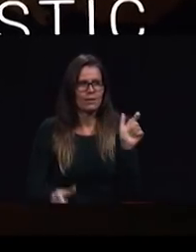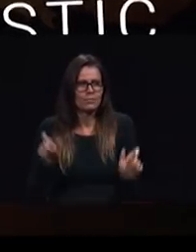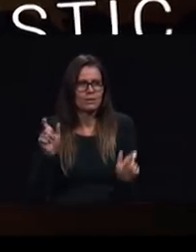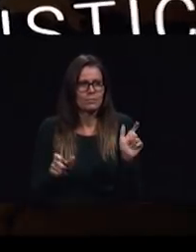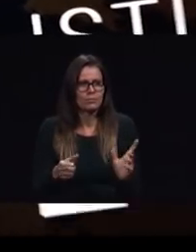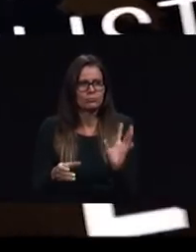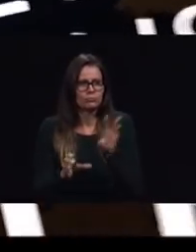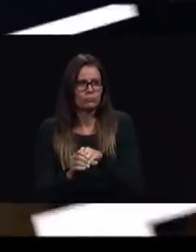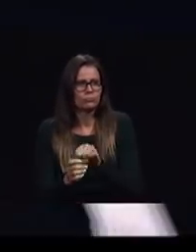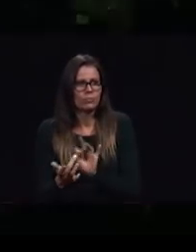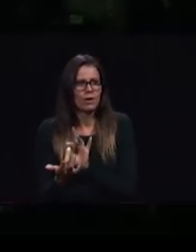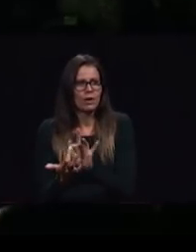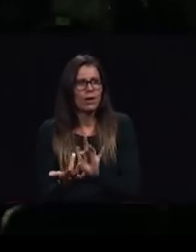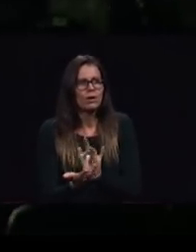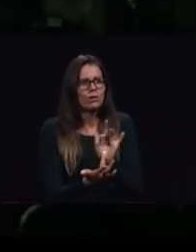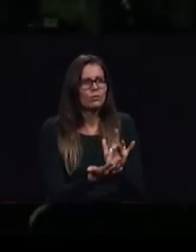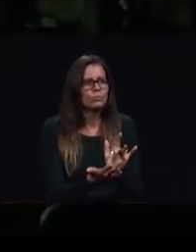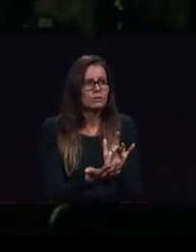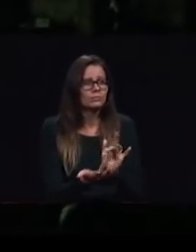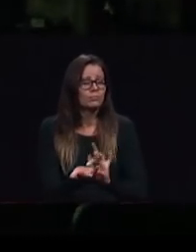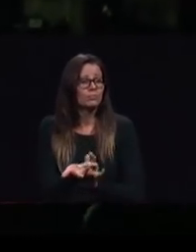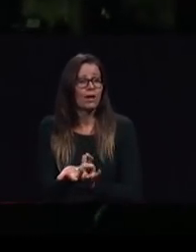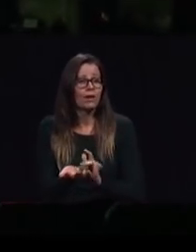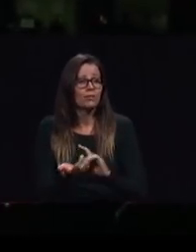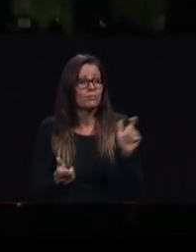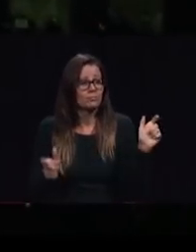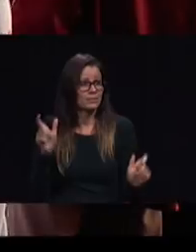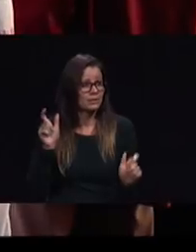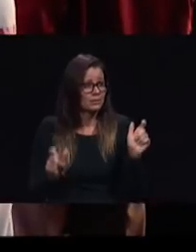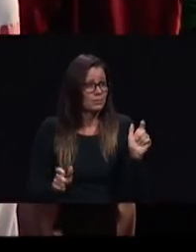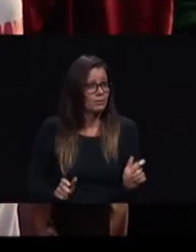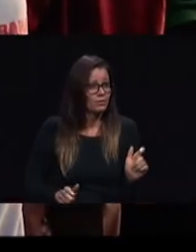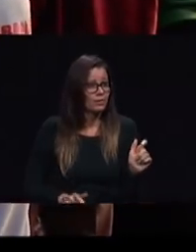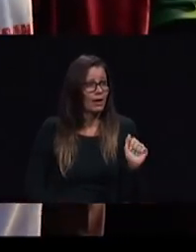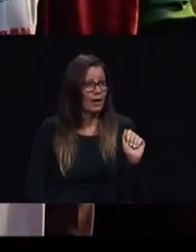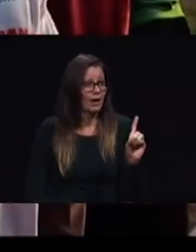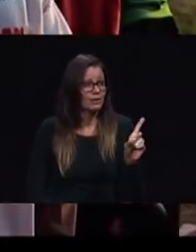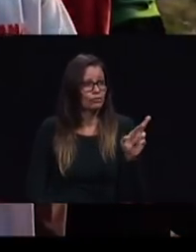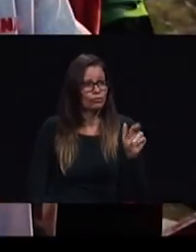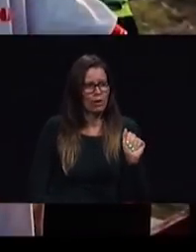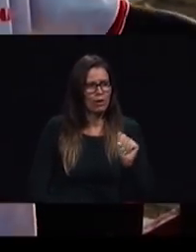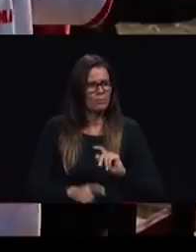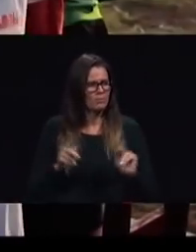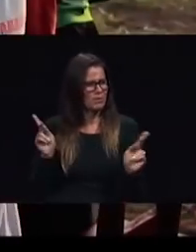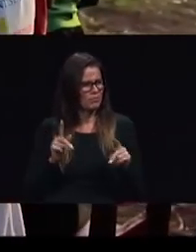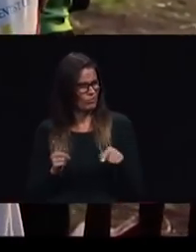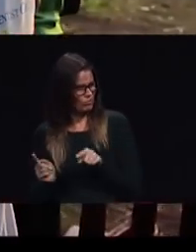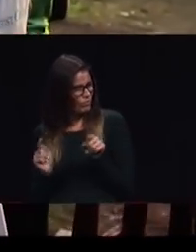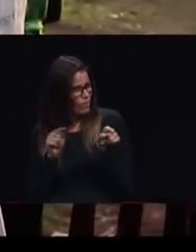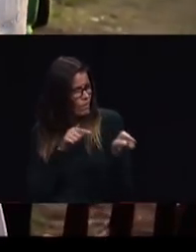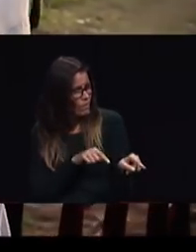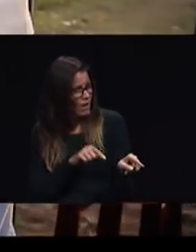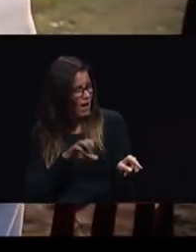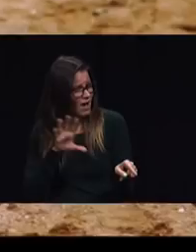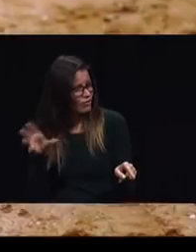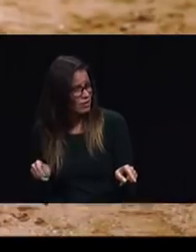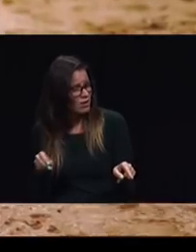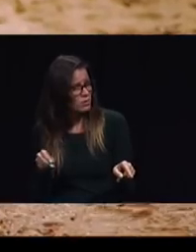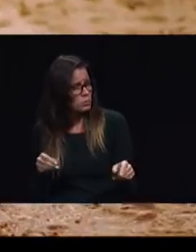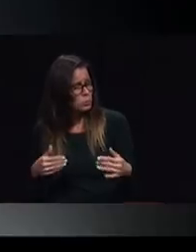medical to ADRA many thought well that's Africa well what about Europe what can we do there